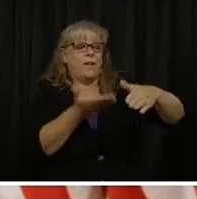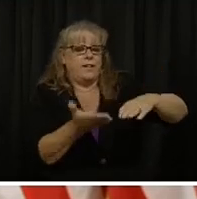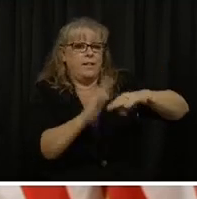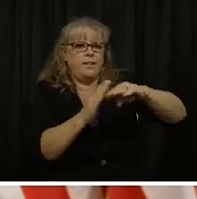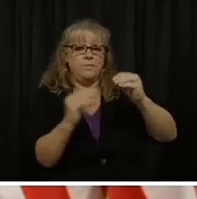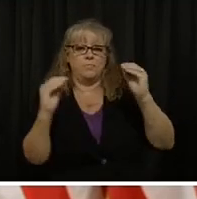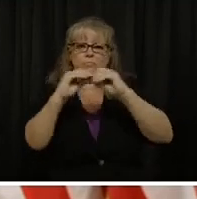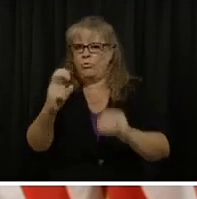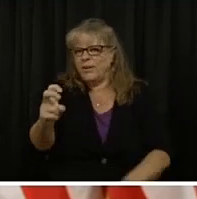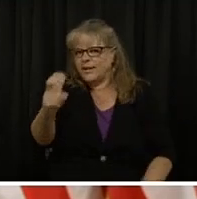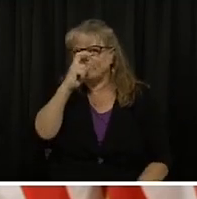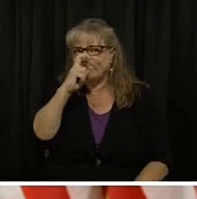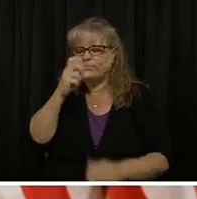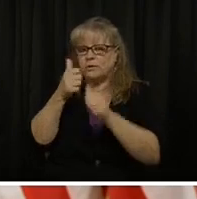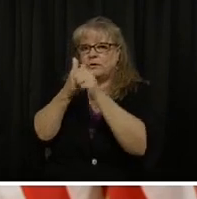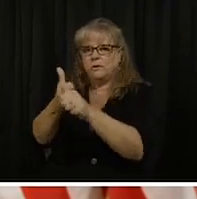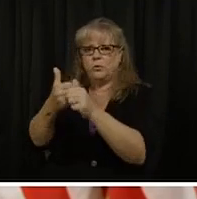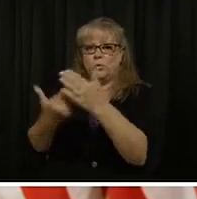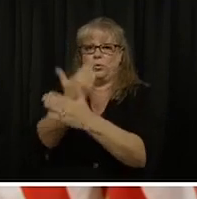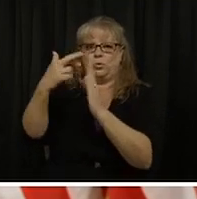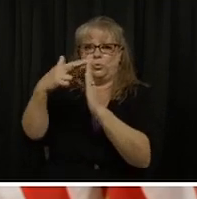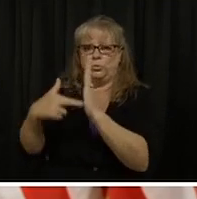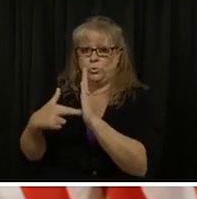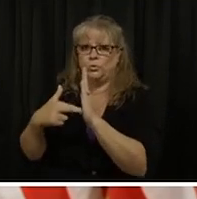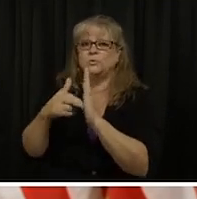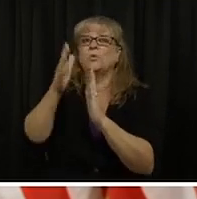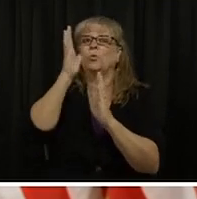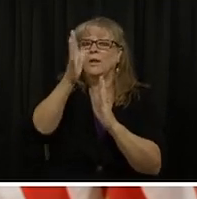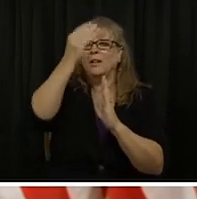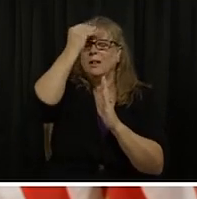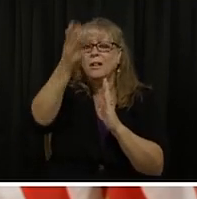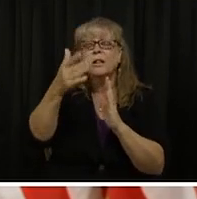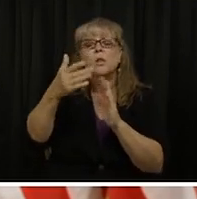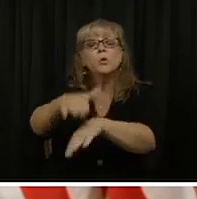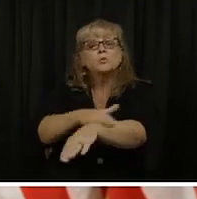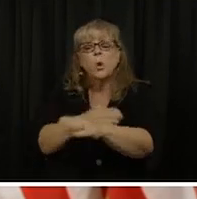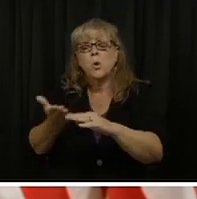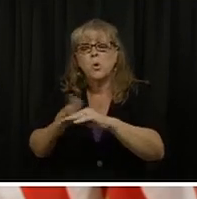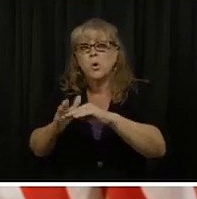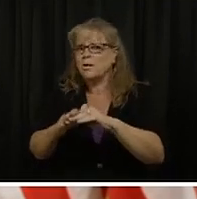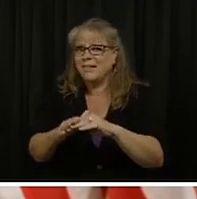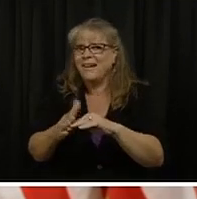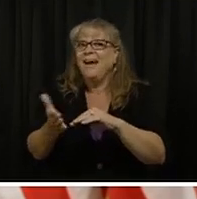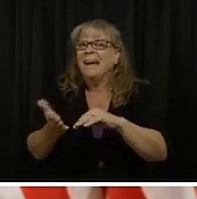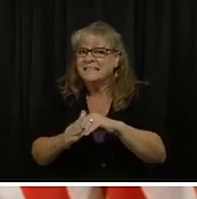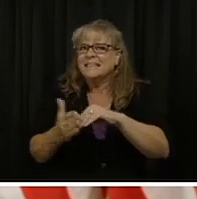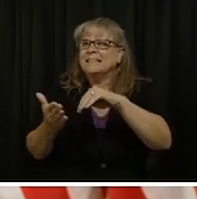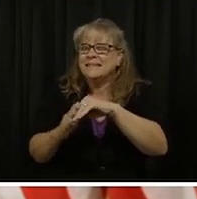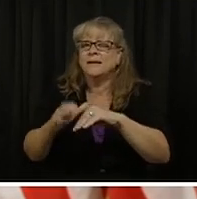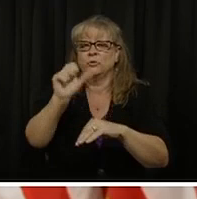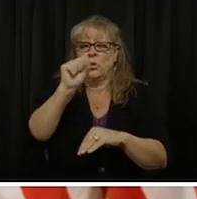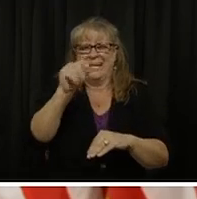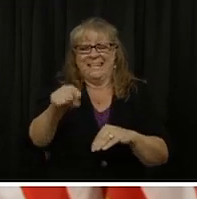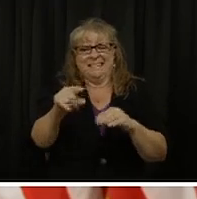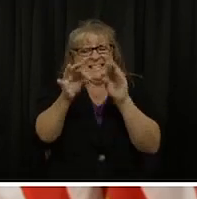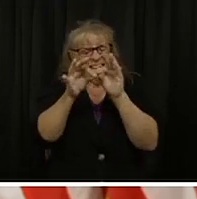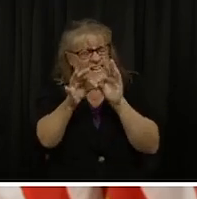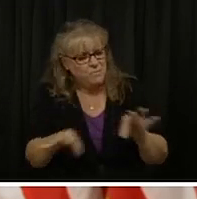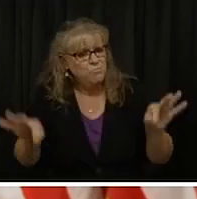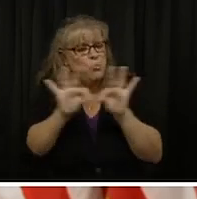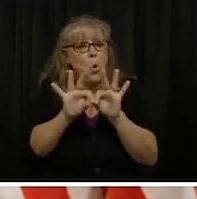with additional data points about the efficacy of mask wearing that I'll be talking about later,